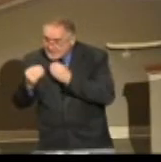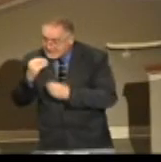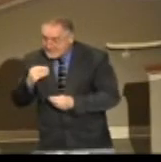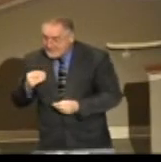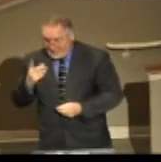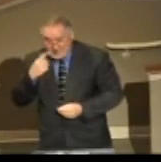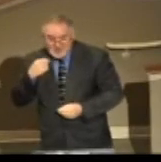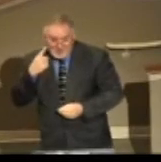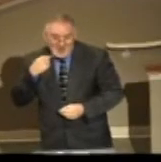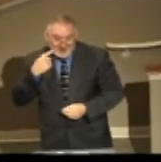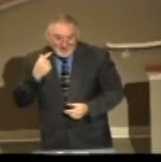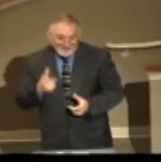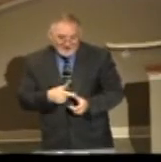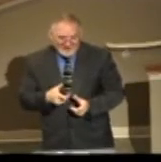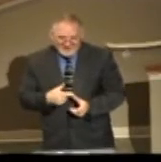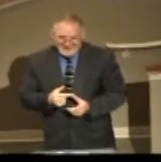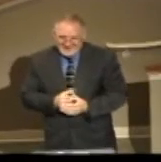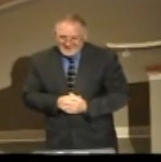That's what I thought.